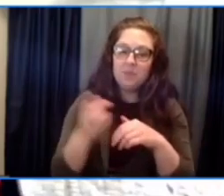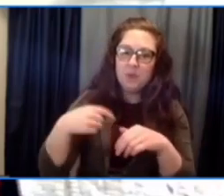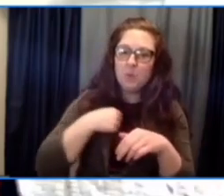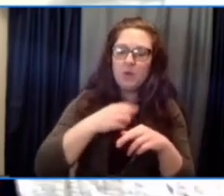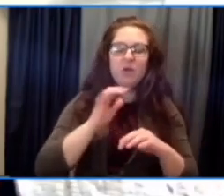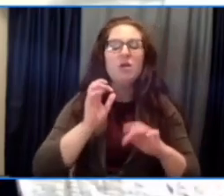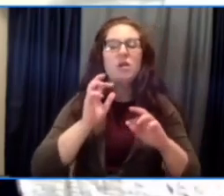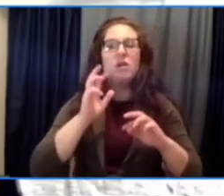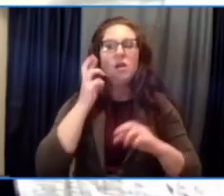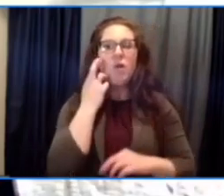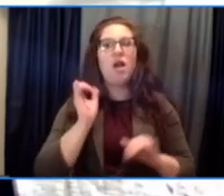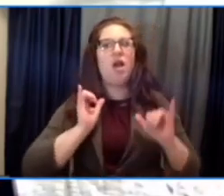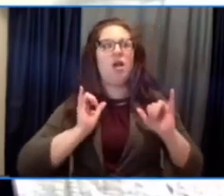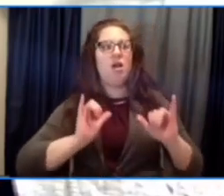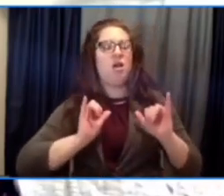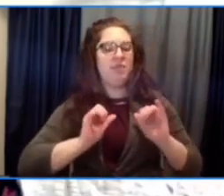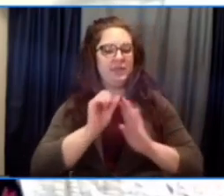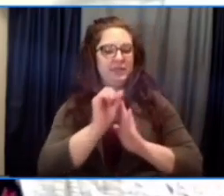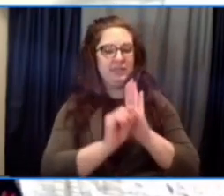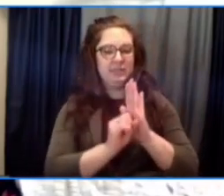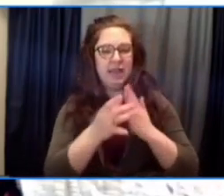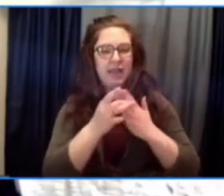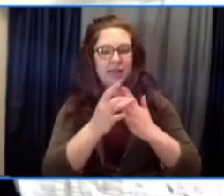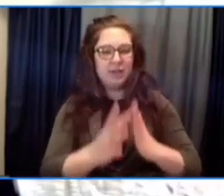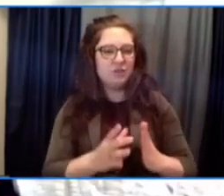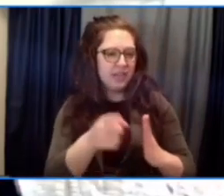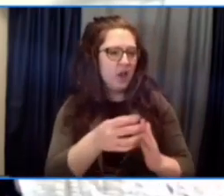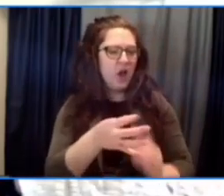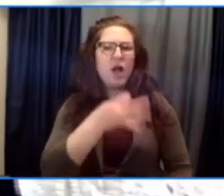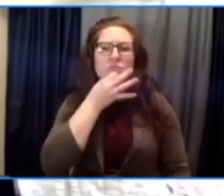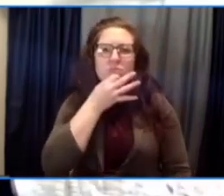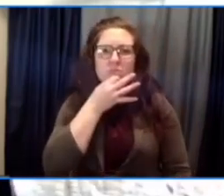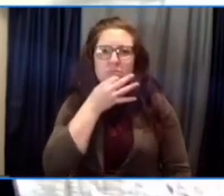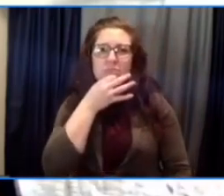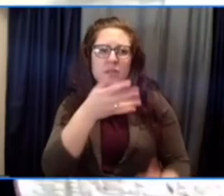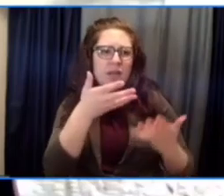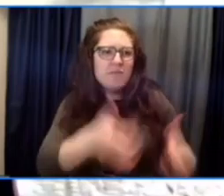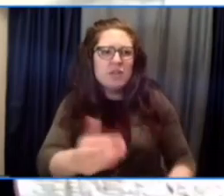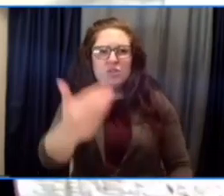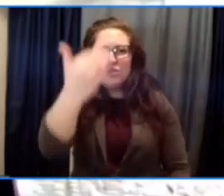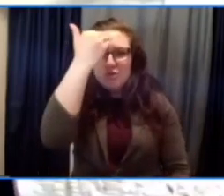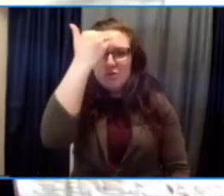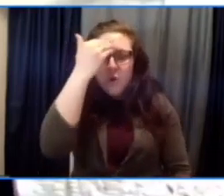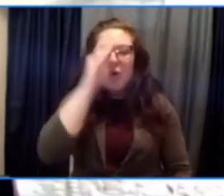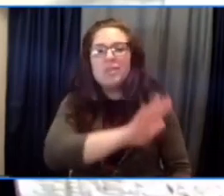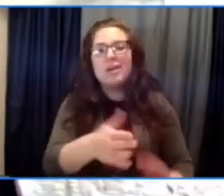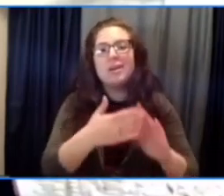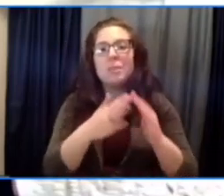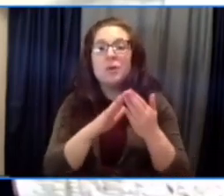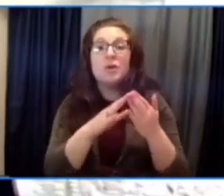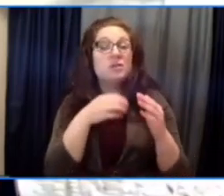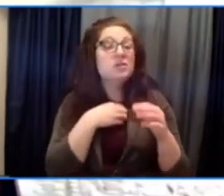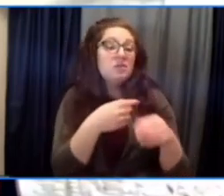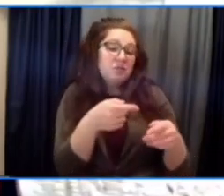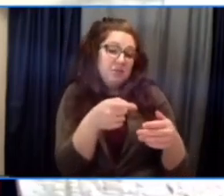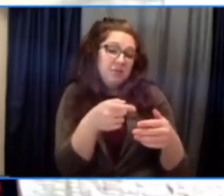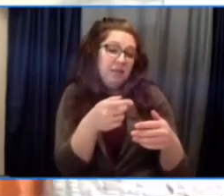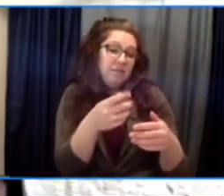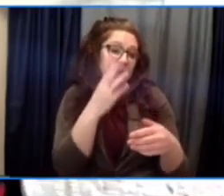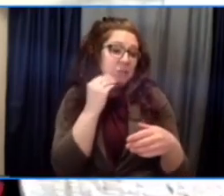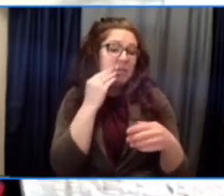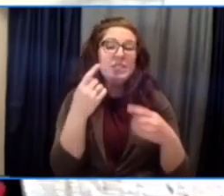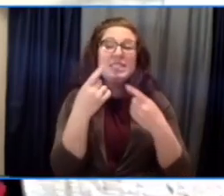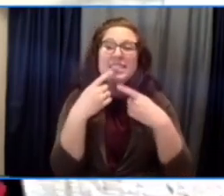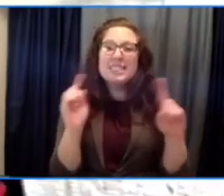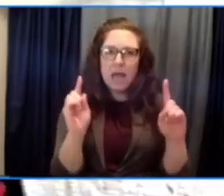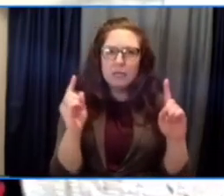They are experts, they are decision makers, they know their communities, and they have a track record of success. But I'm not convinced that we